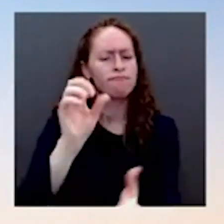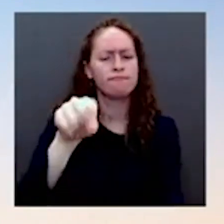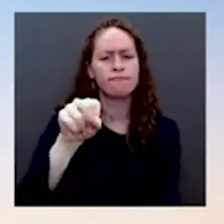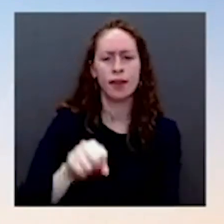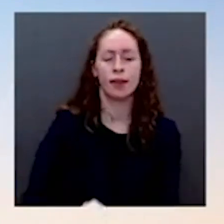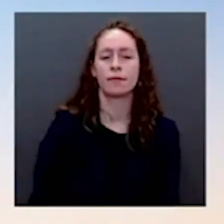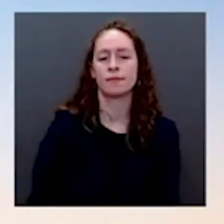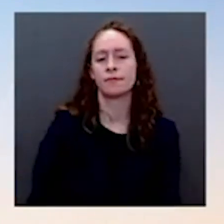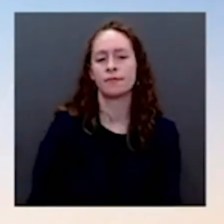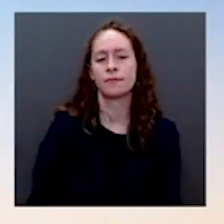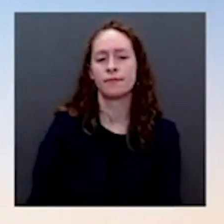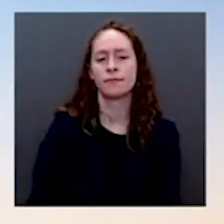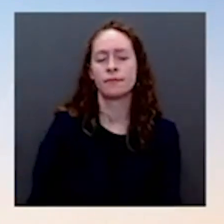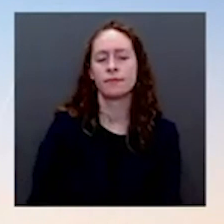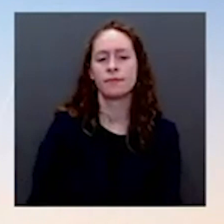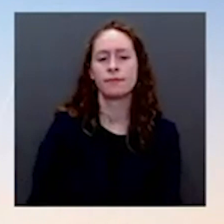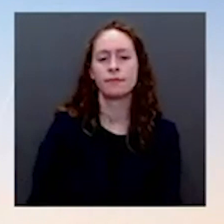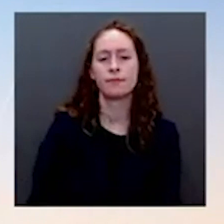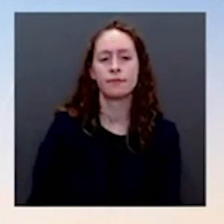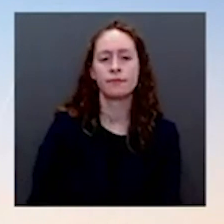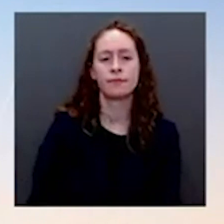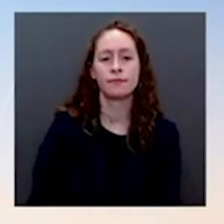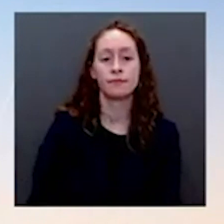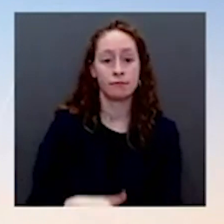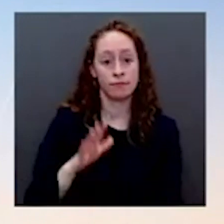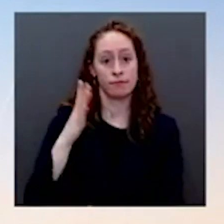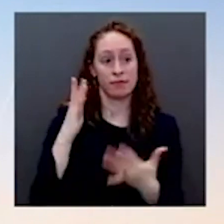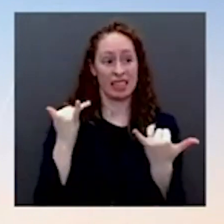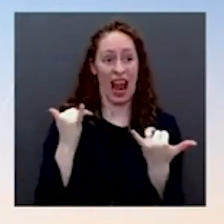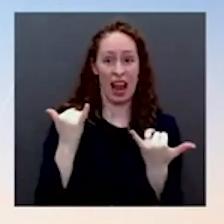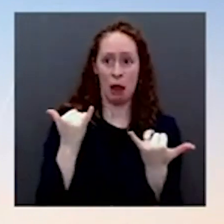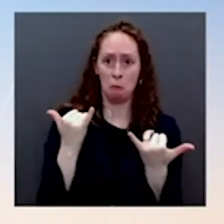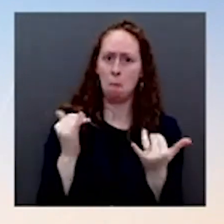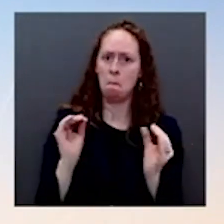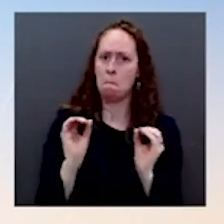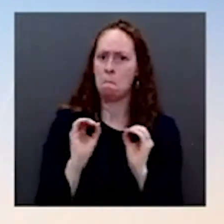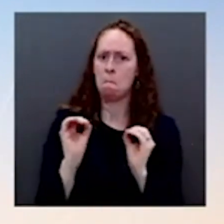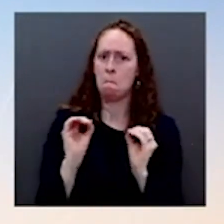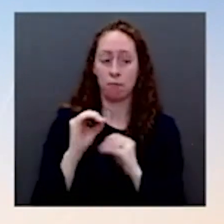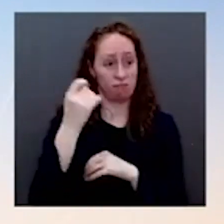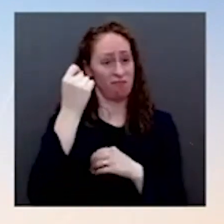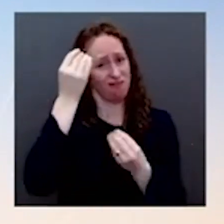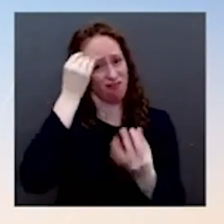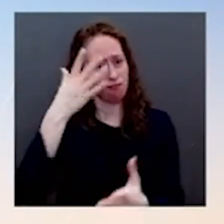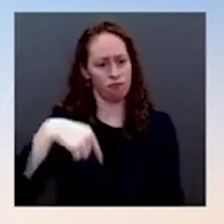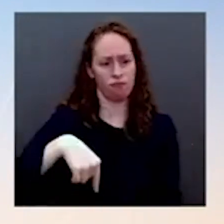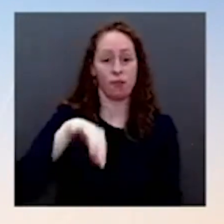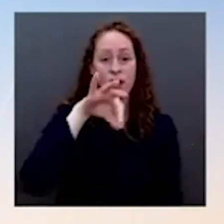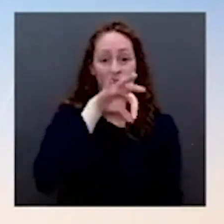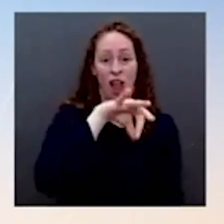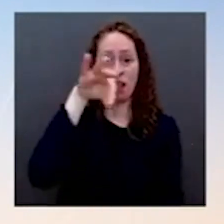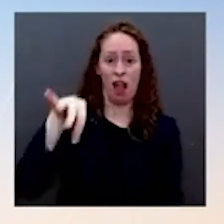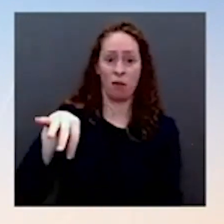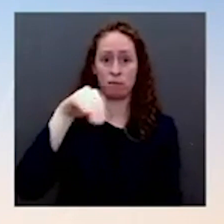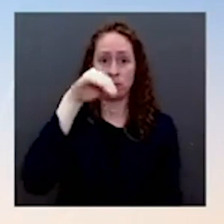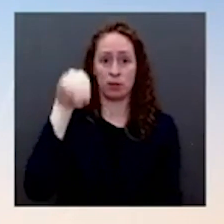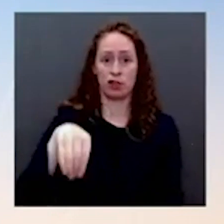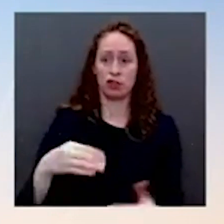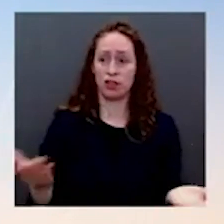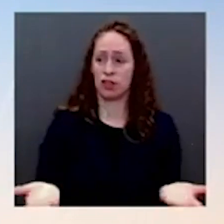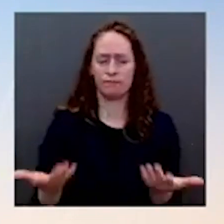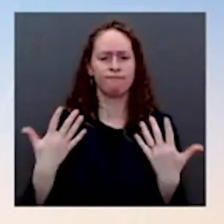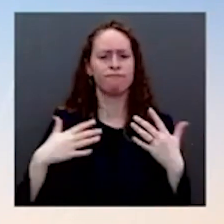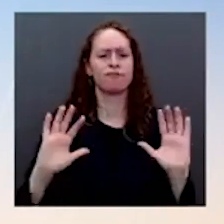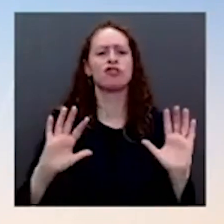The 99 percent of them are vaccinated, and there will be breakthrough cases here. Thanks to the vaccination, those cases have been mild. But